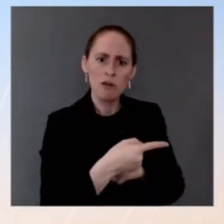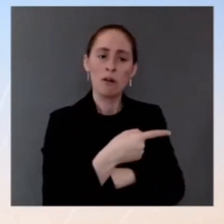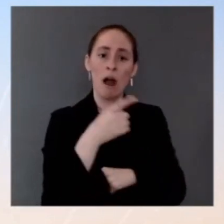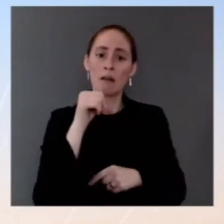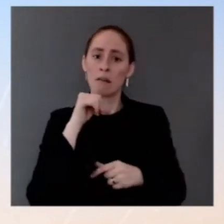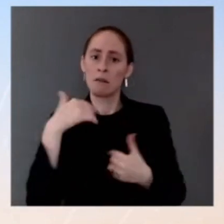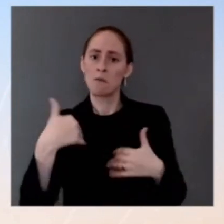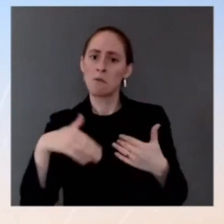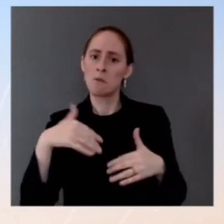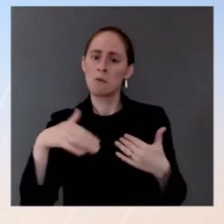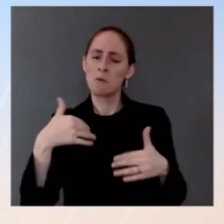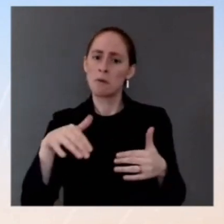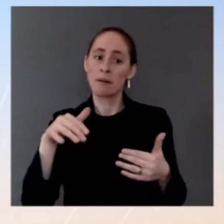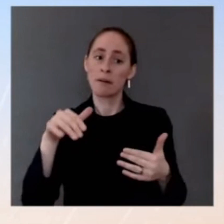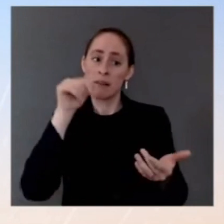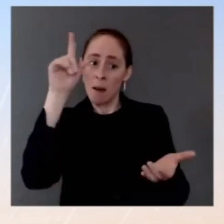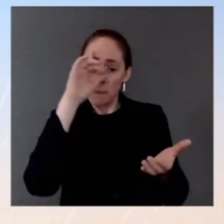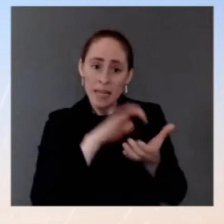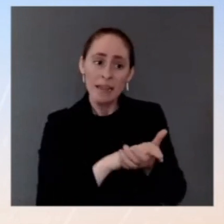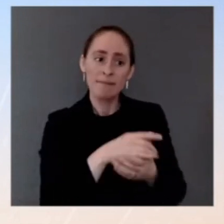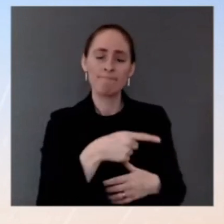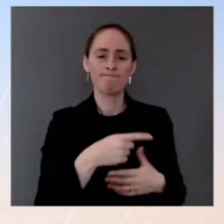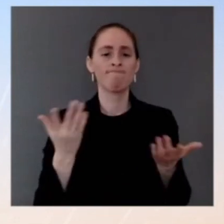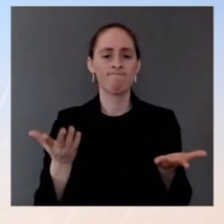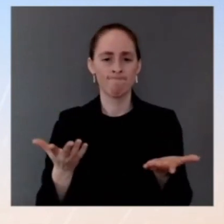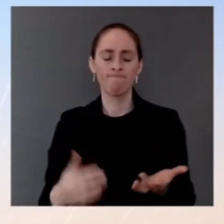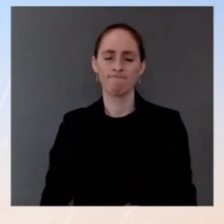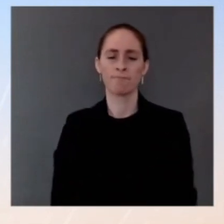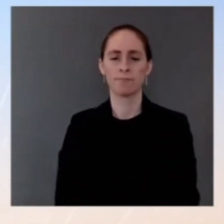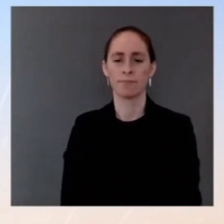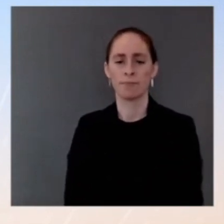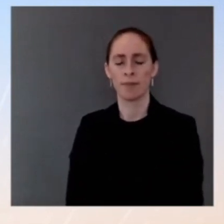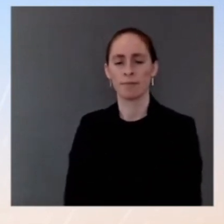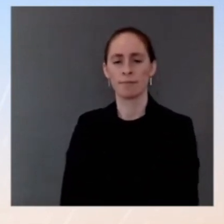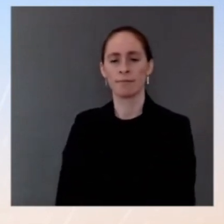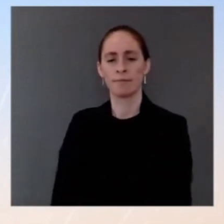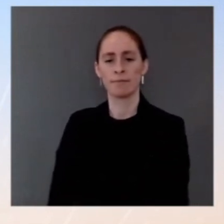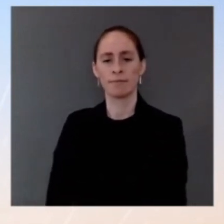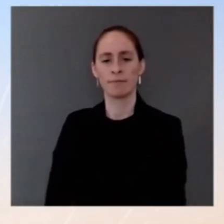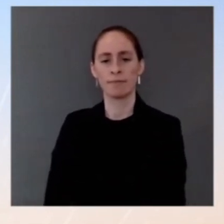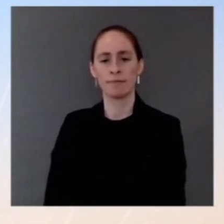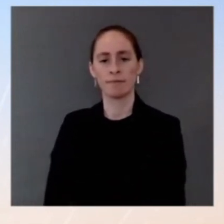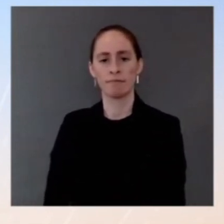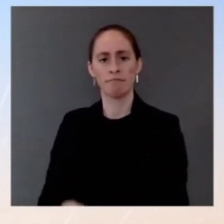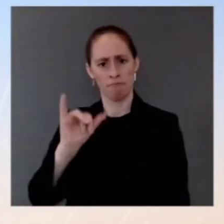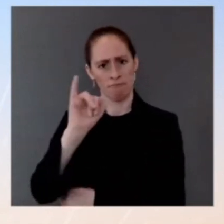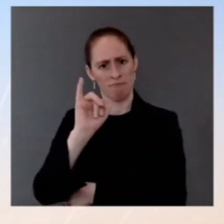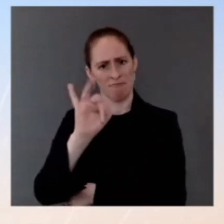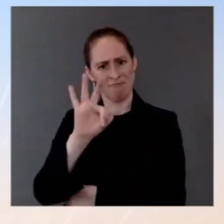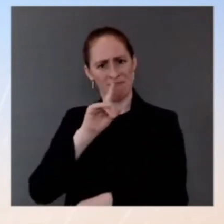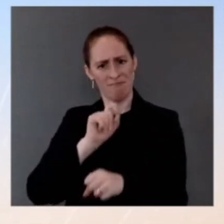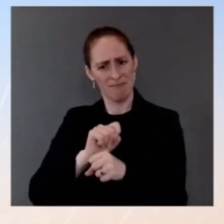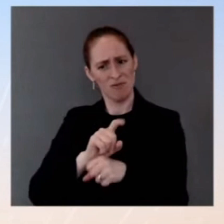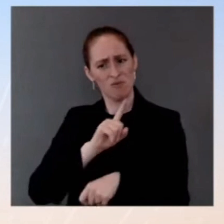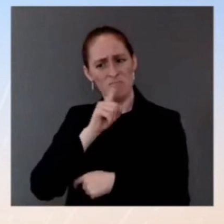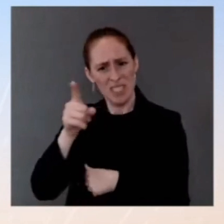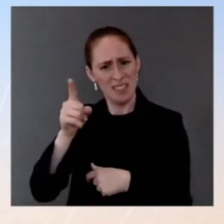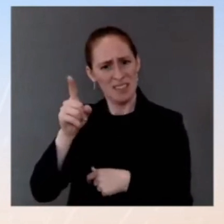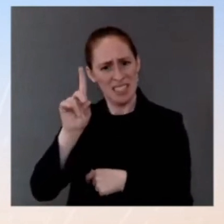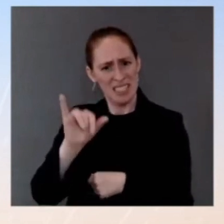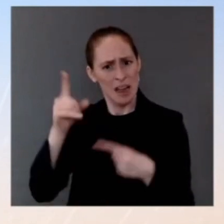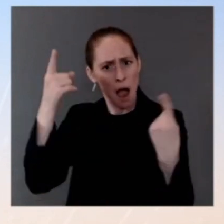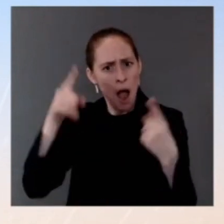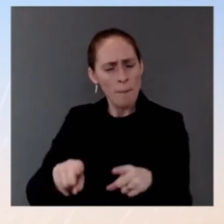crimes should be taken seriously. And they need to be fully investigated. But that's where everybody was looking at it at the time. But certainly knowing what we know now,